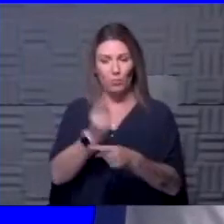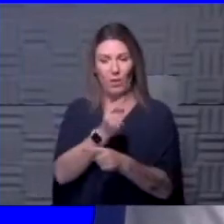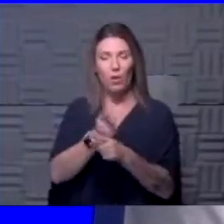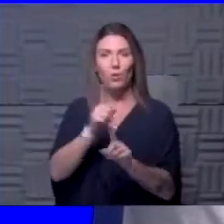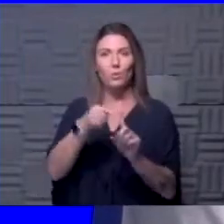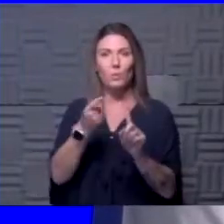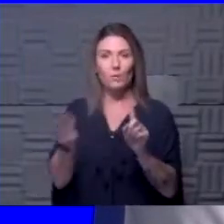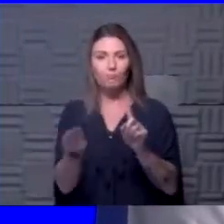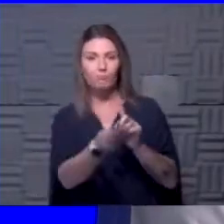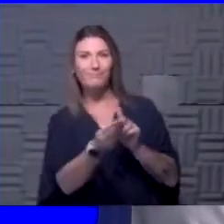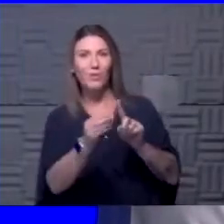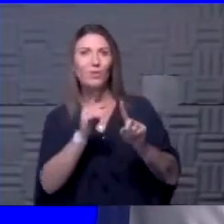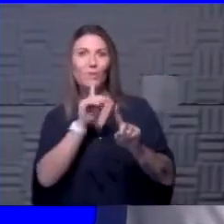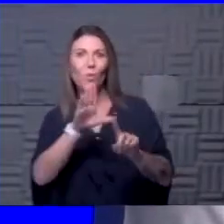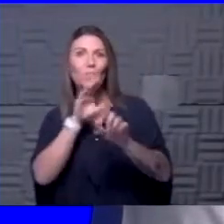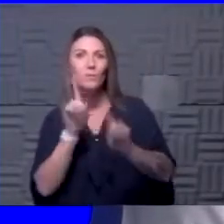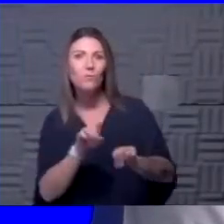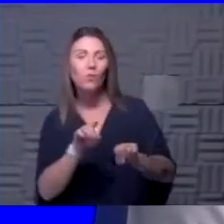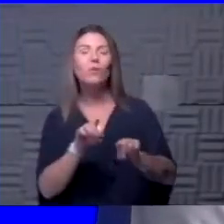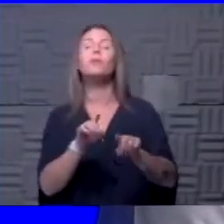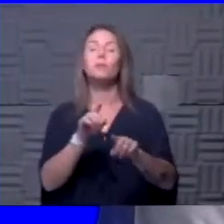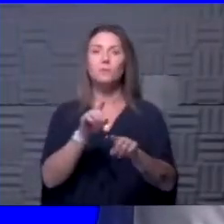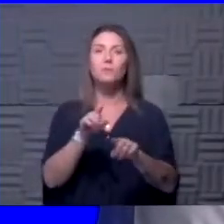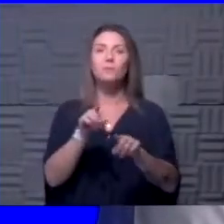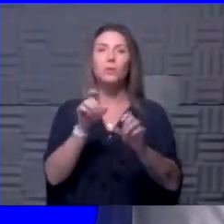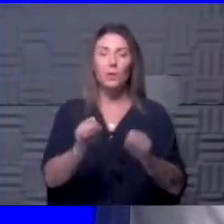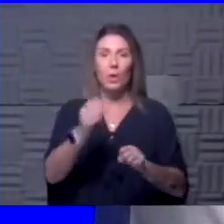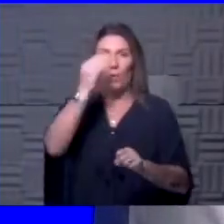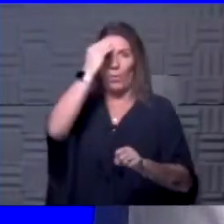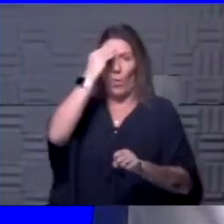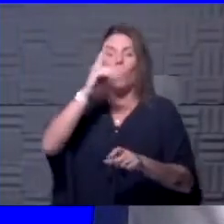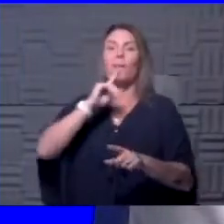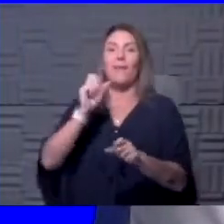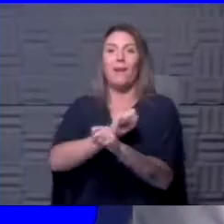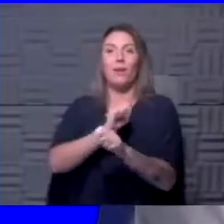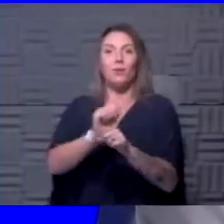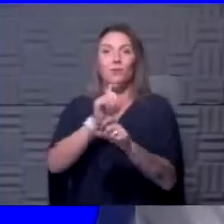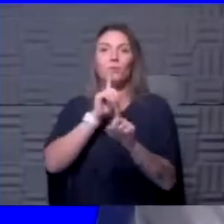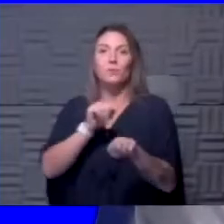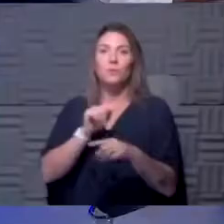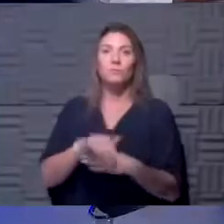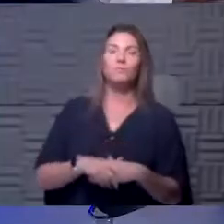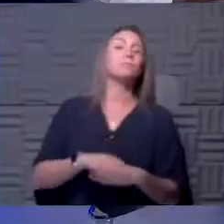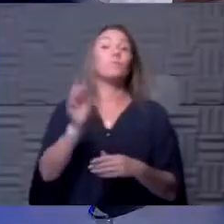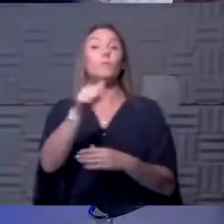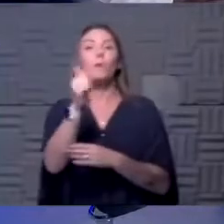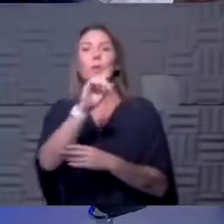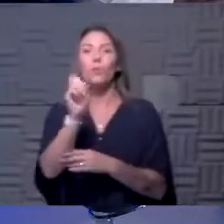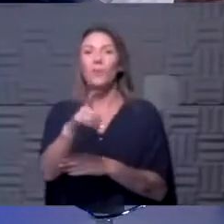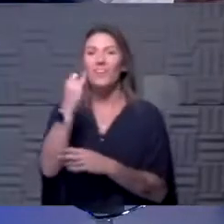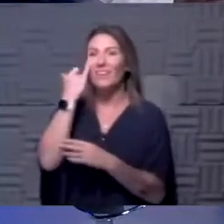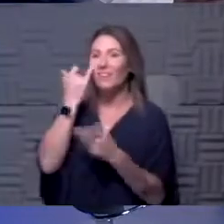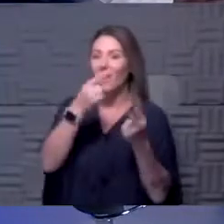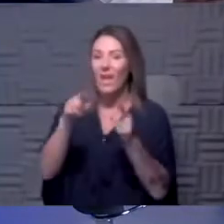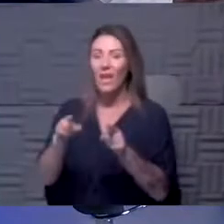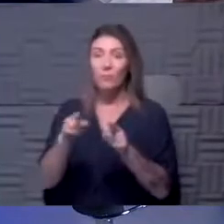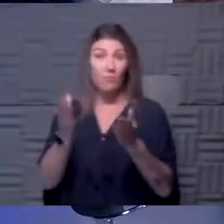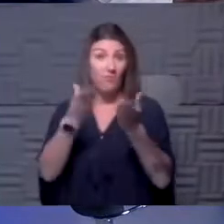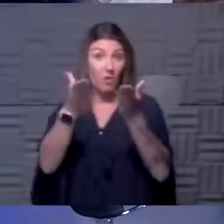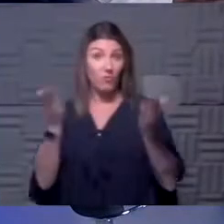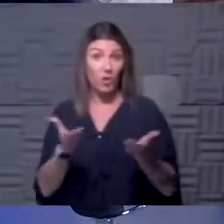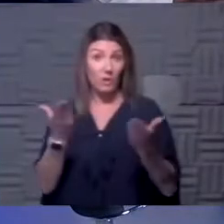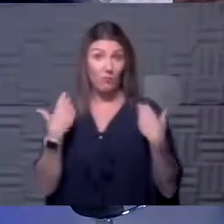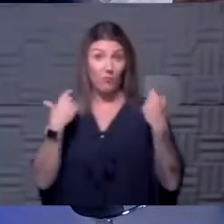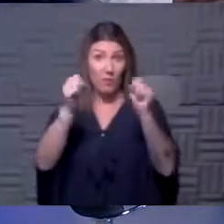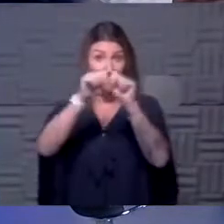we give you a test result, you can be sure that it is an accurate test result. So another question was, if that happens, will we offer them here at the health